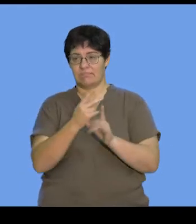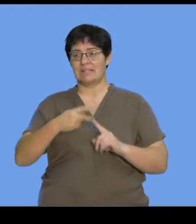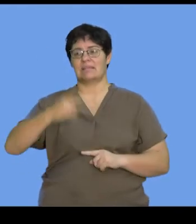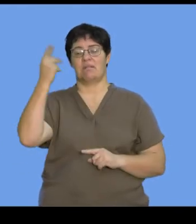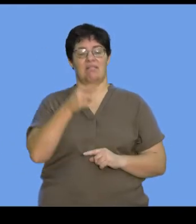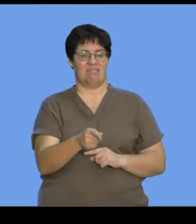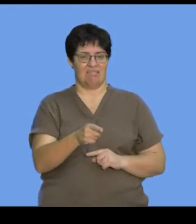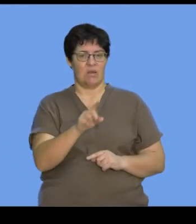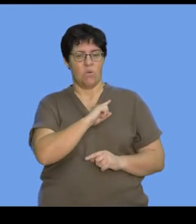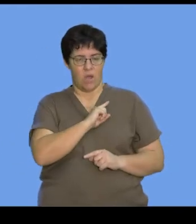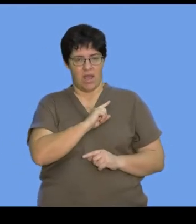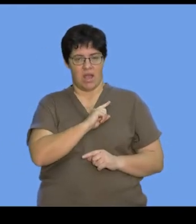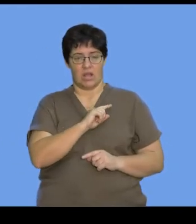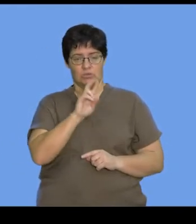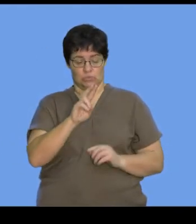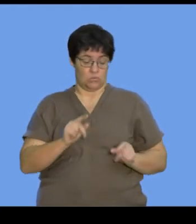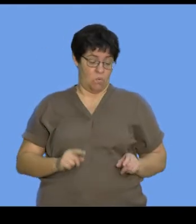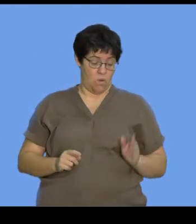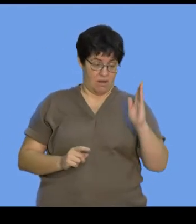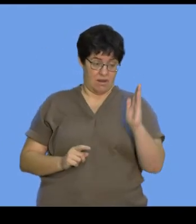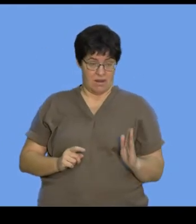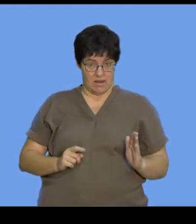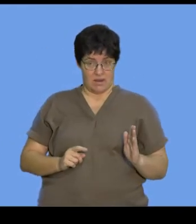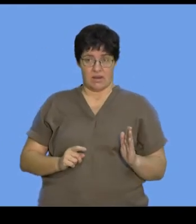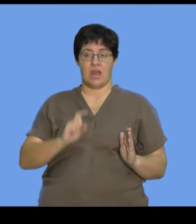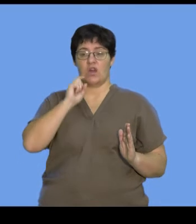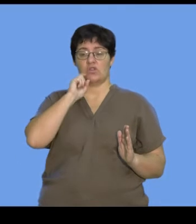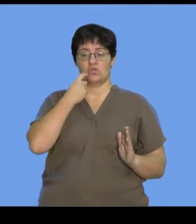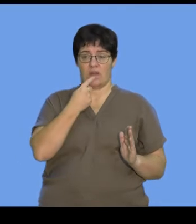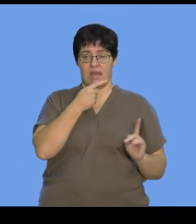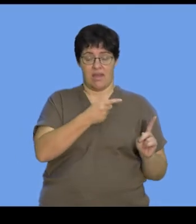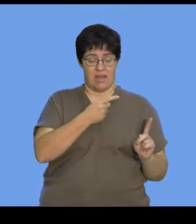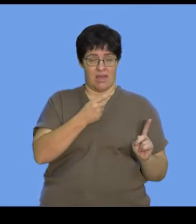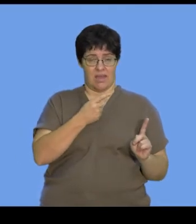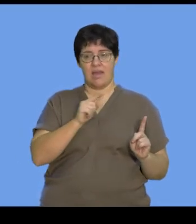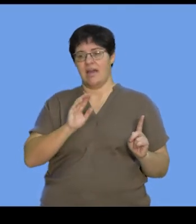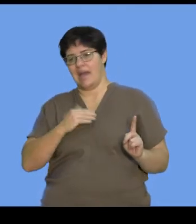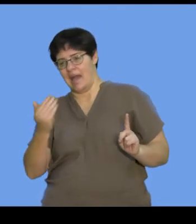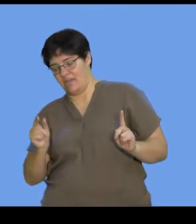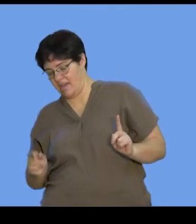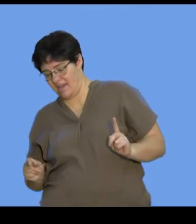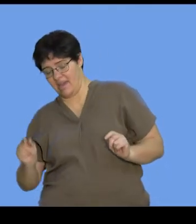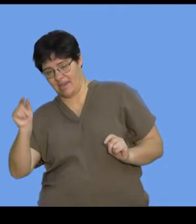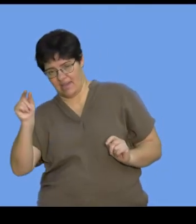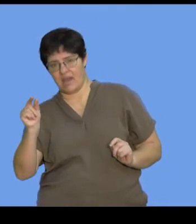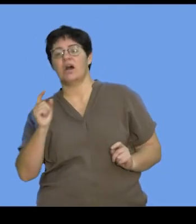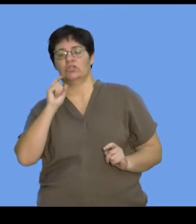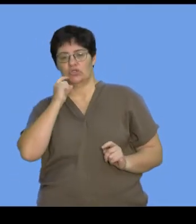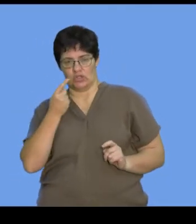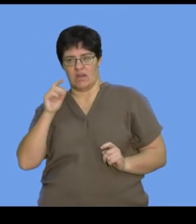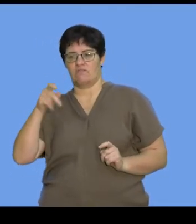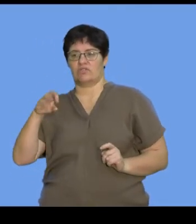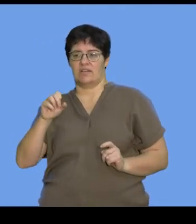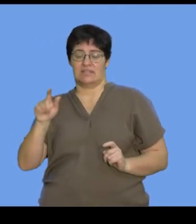because it has two strands. On the one end, you see a sugar phosphate backbone. On the other end, you find a sugar